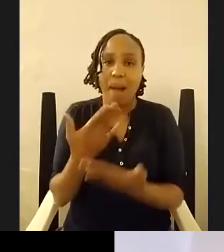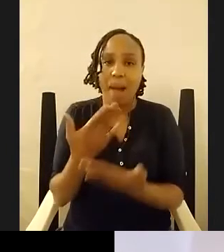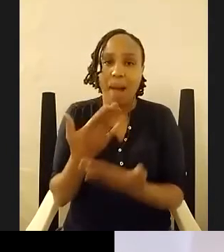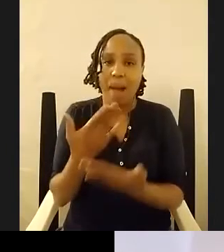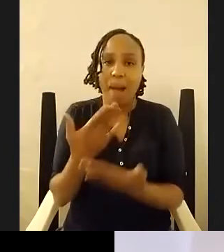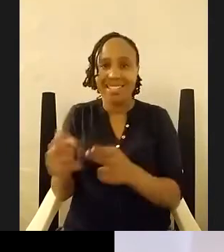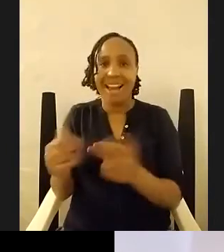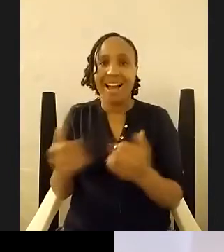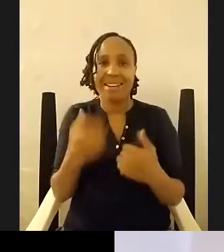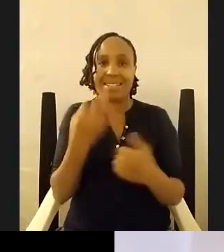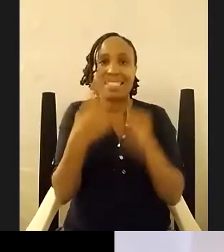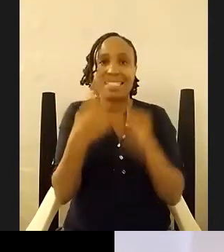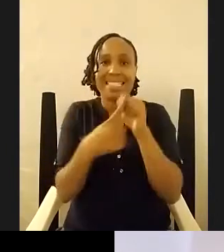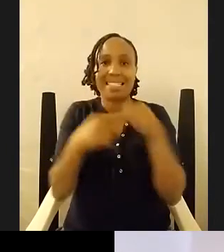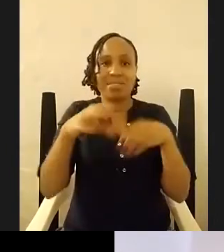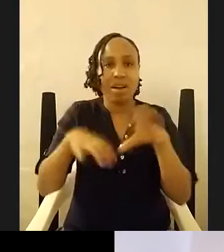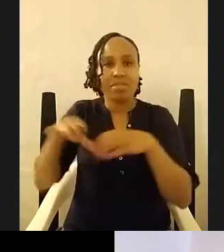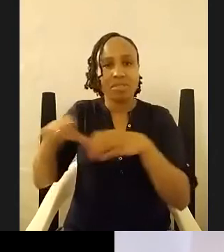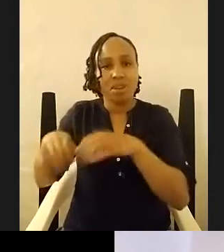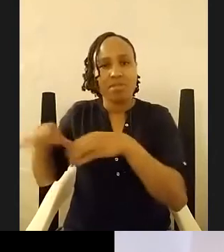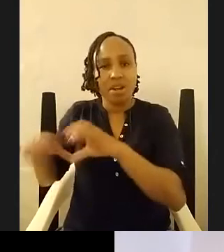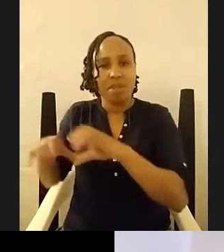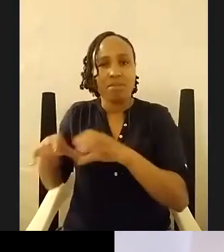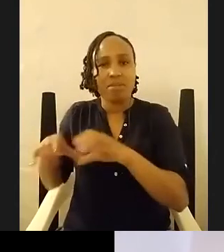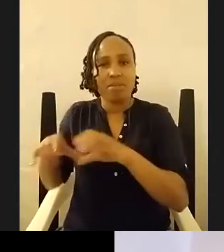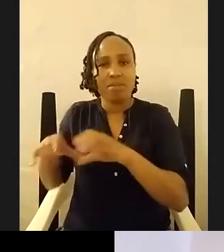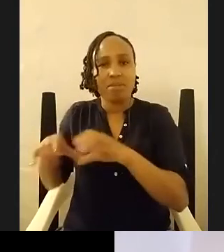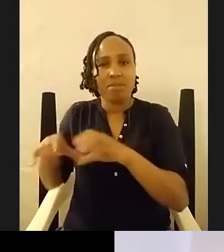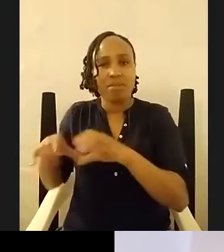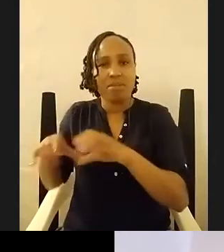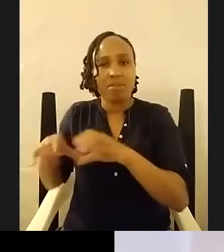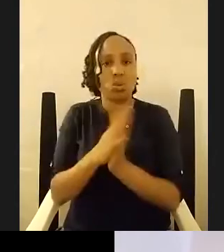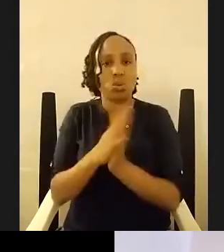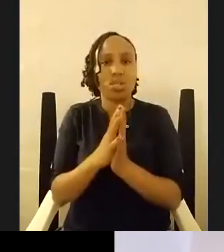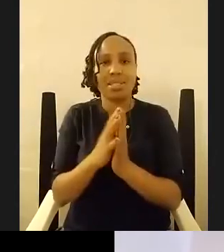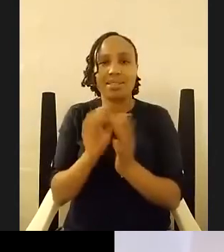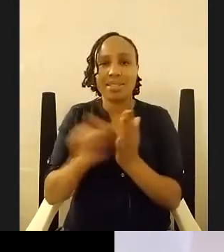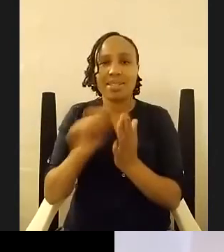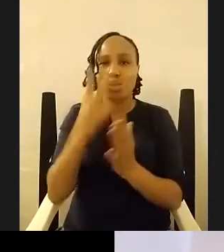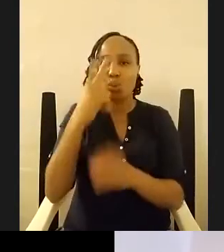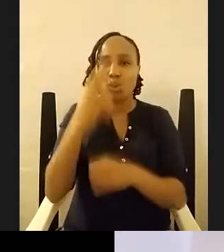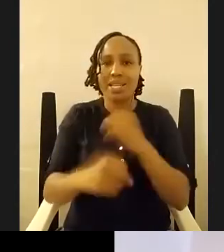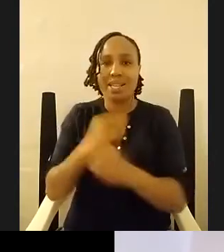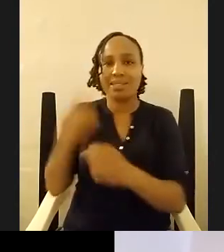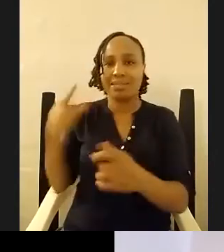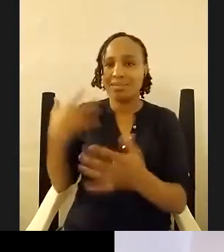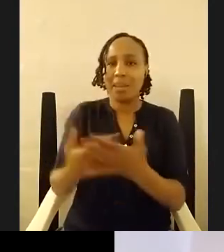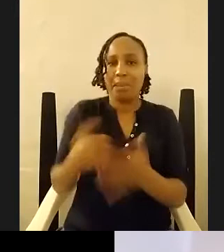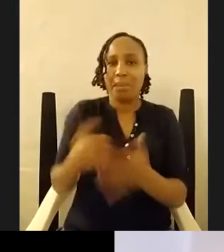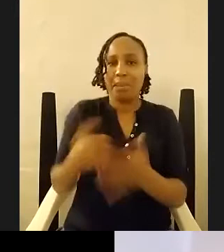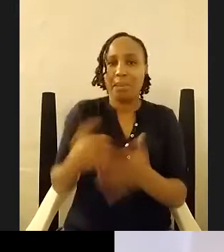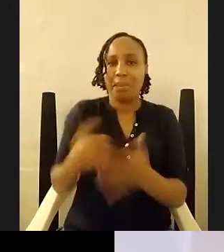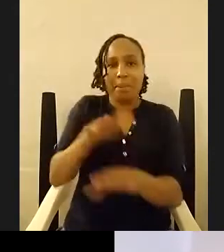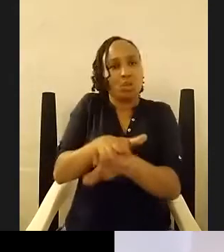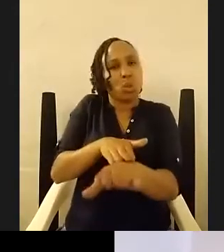short story yeah yeah it's a story that was written over two years i tend to be a very slow writer so almost the work that